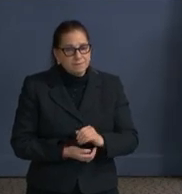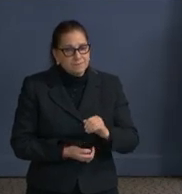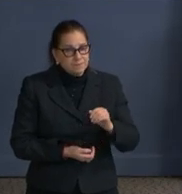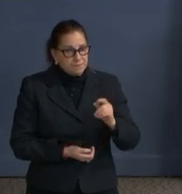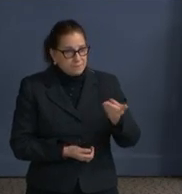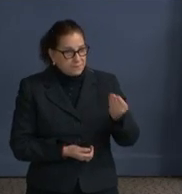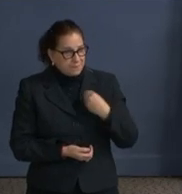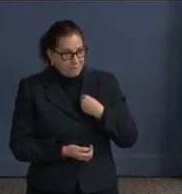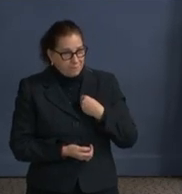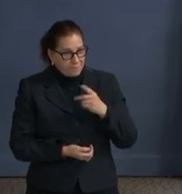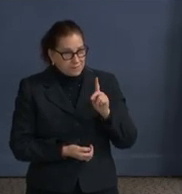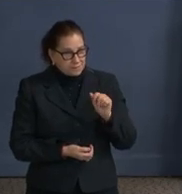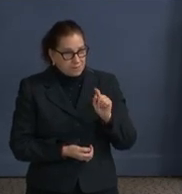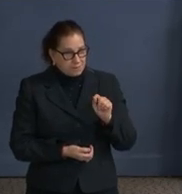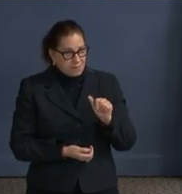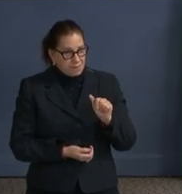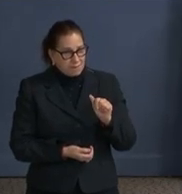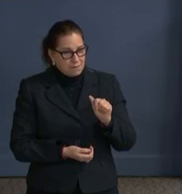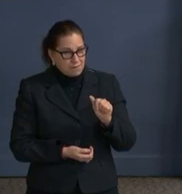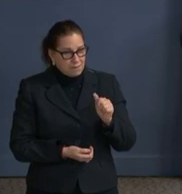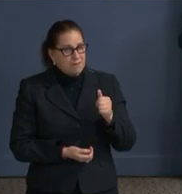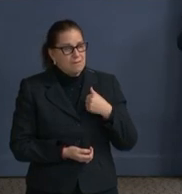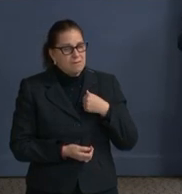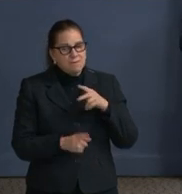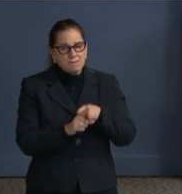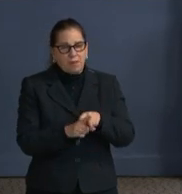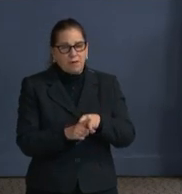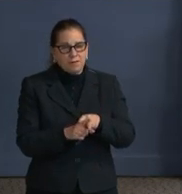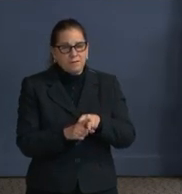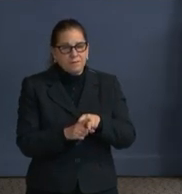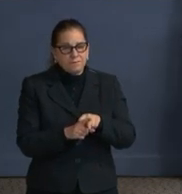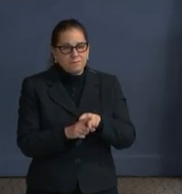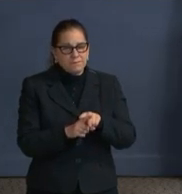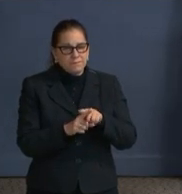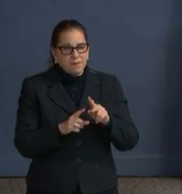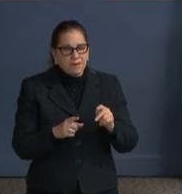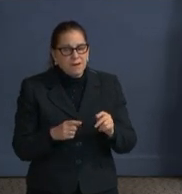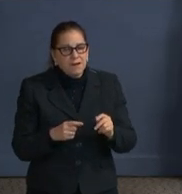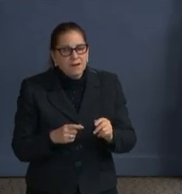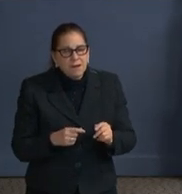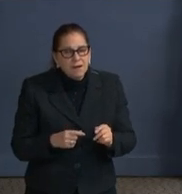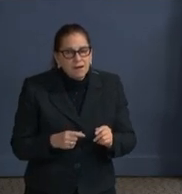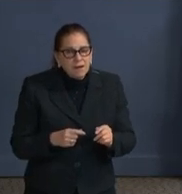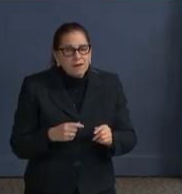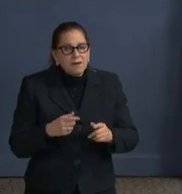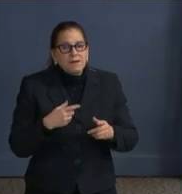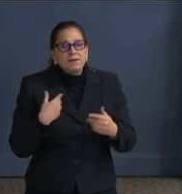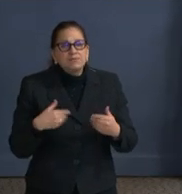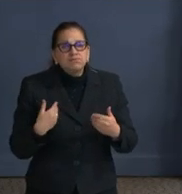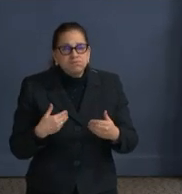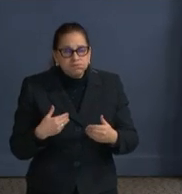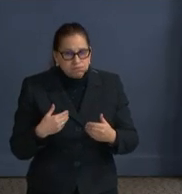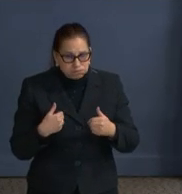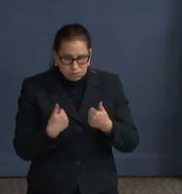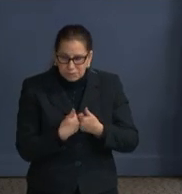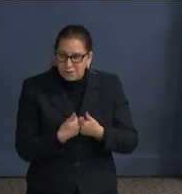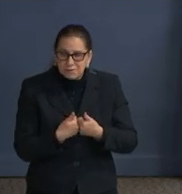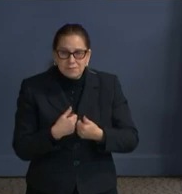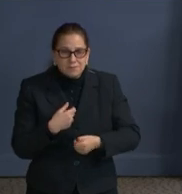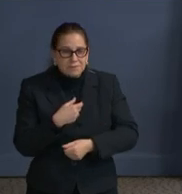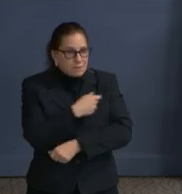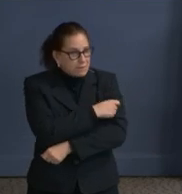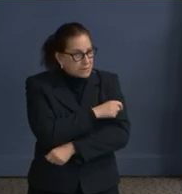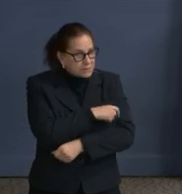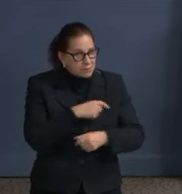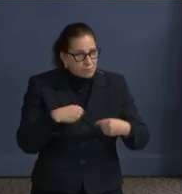dose administration. We've had a tremendously challenging time having vaccine providers actually collect race and ethnicity data. So